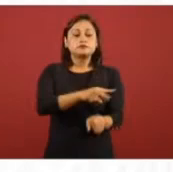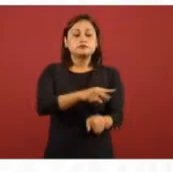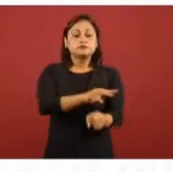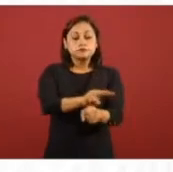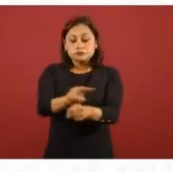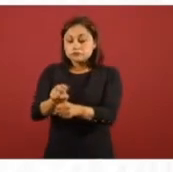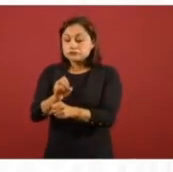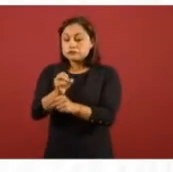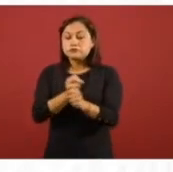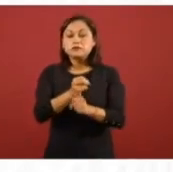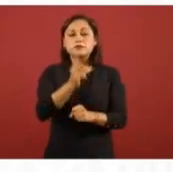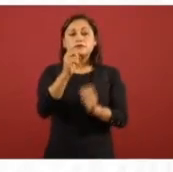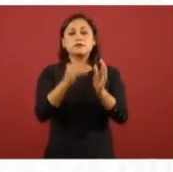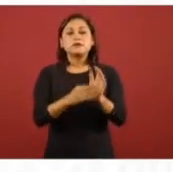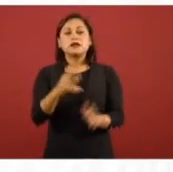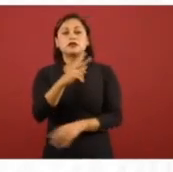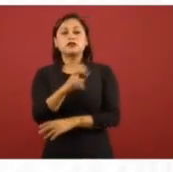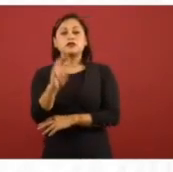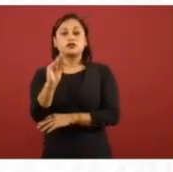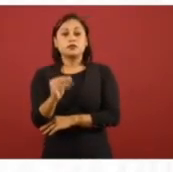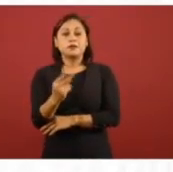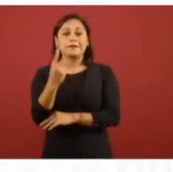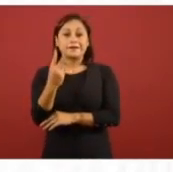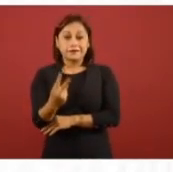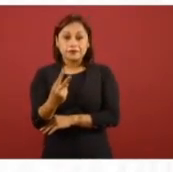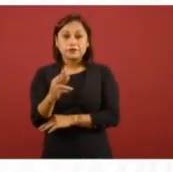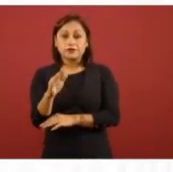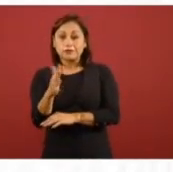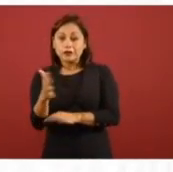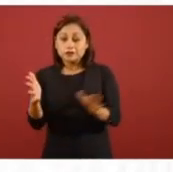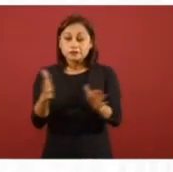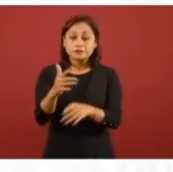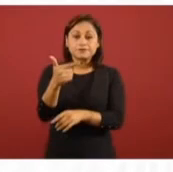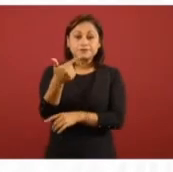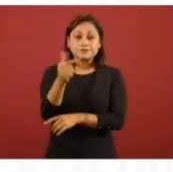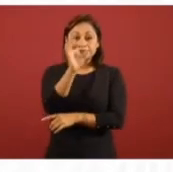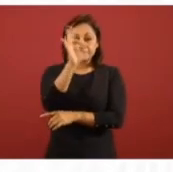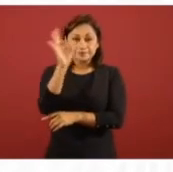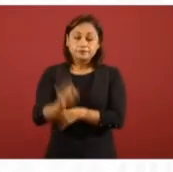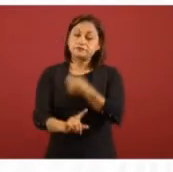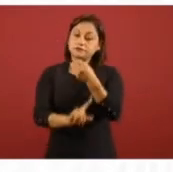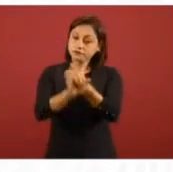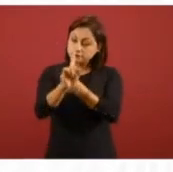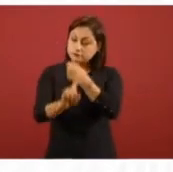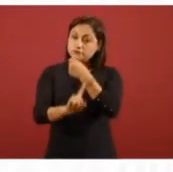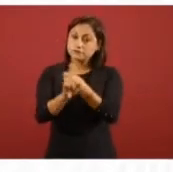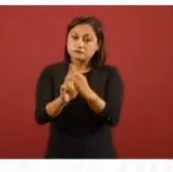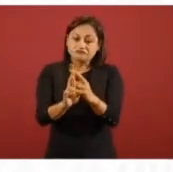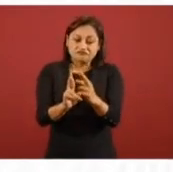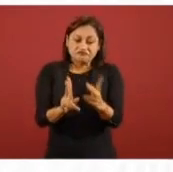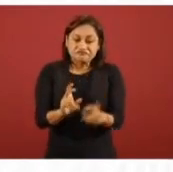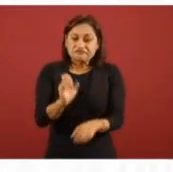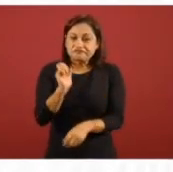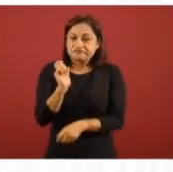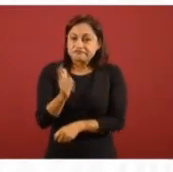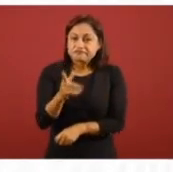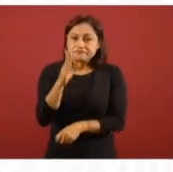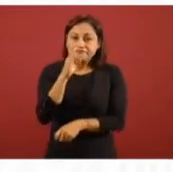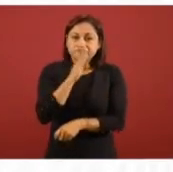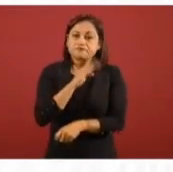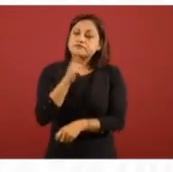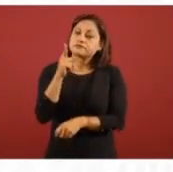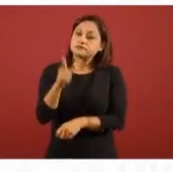off. Cilindros, y en esa muestra, el 7% salió con problemas que afectan a la seguridad de los